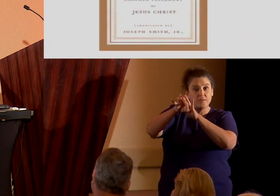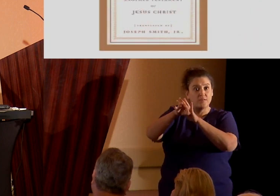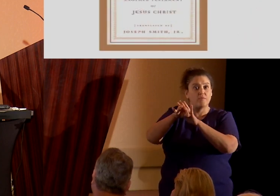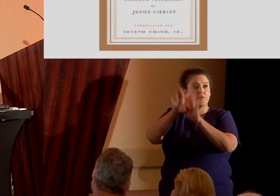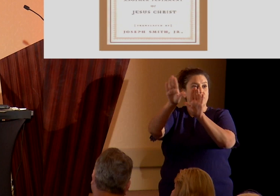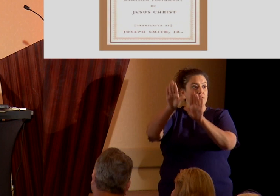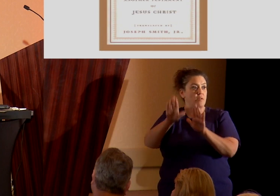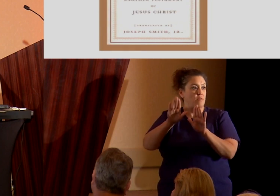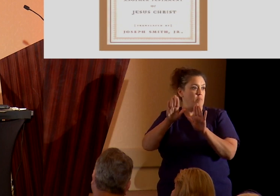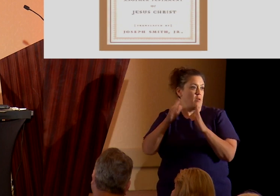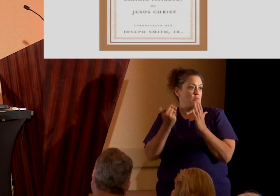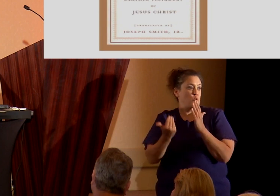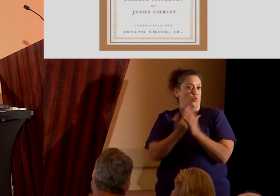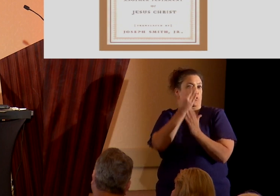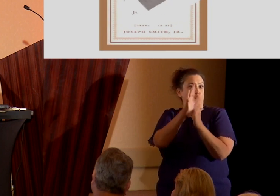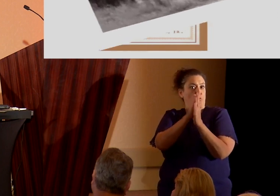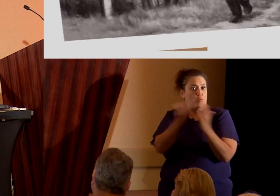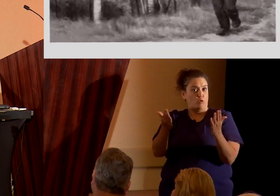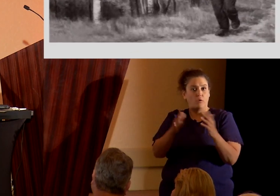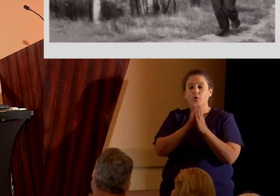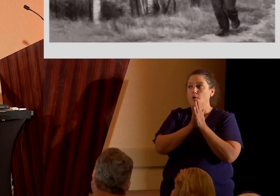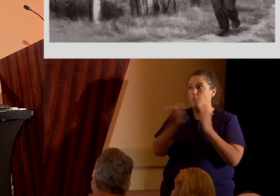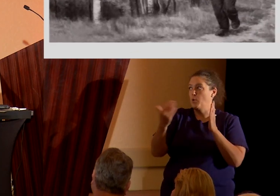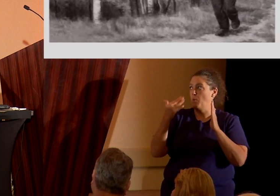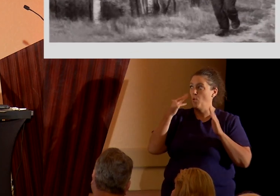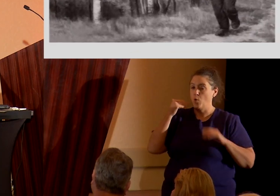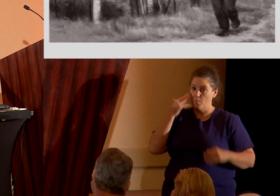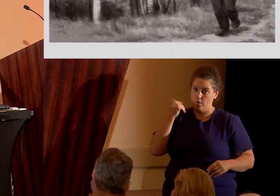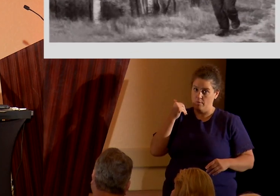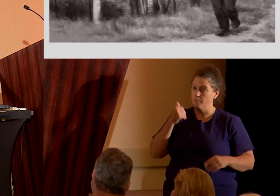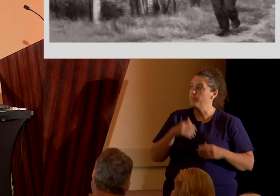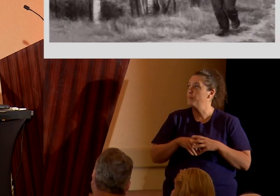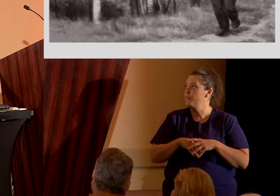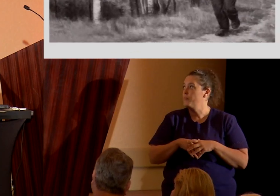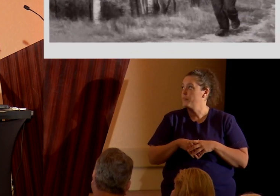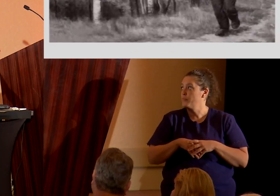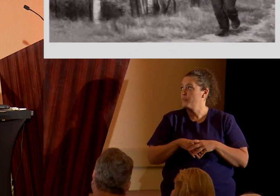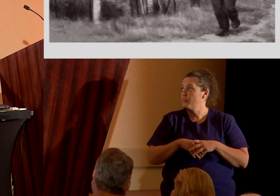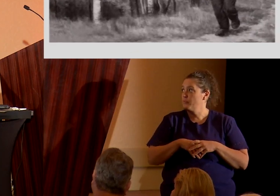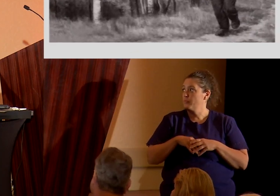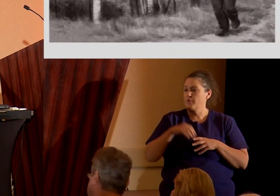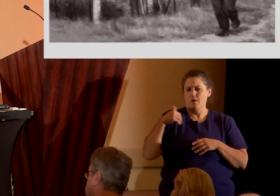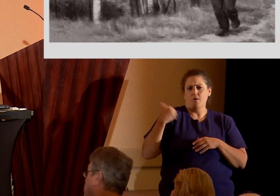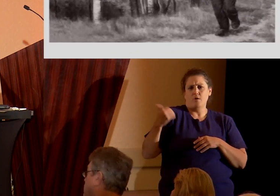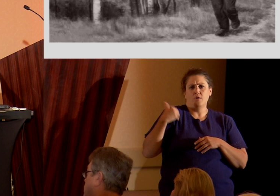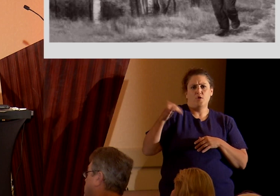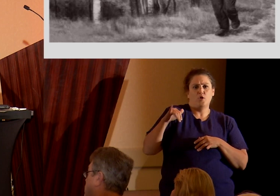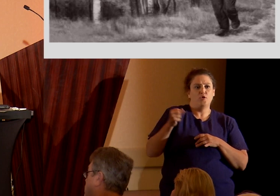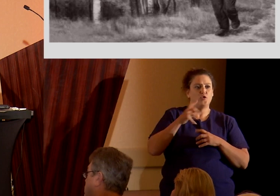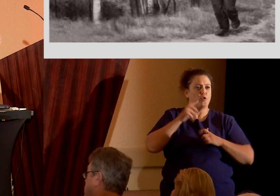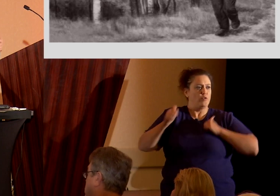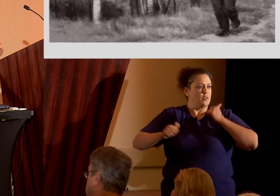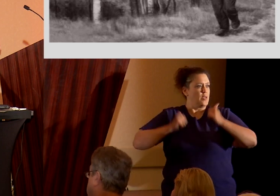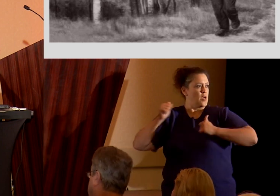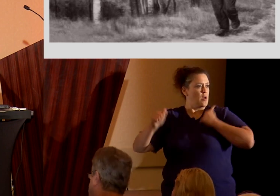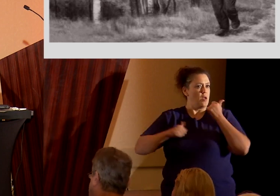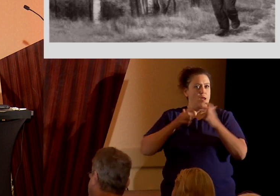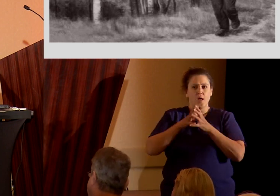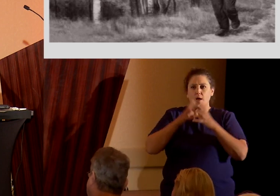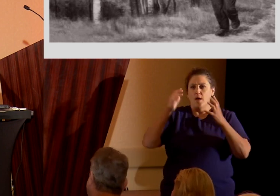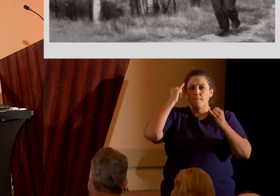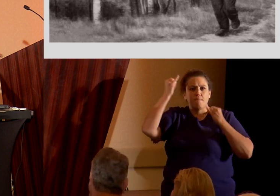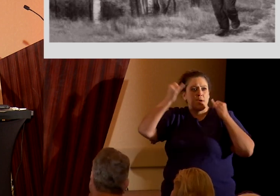book, the Book of Mormon. Now, young Joseph was charismatic. He had a lively imagination. And even though he had a limited